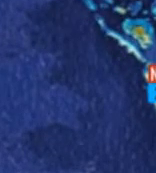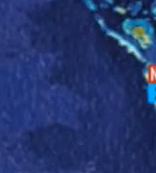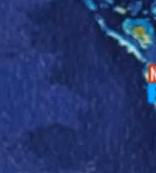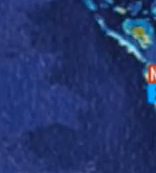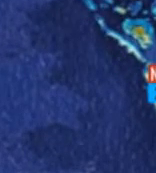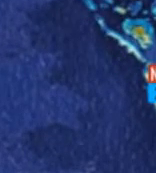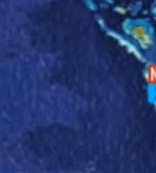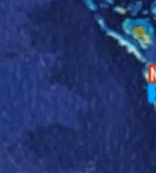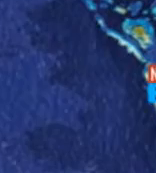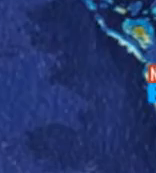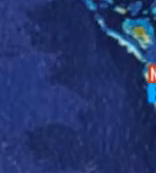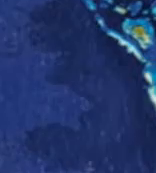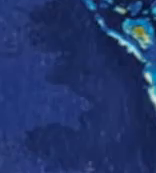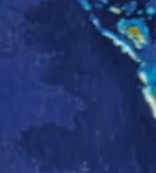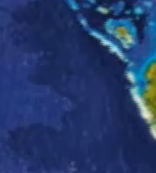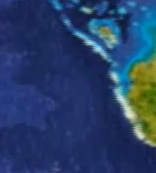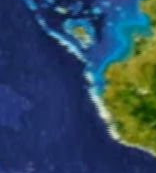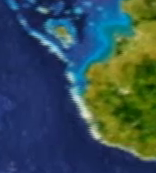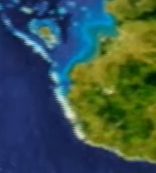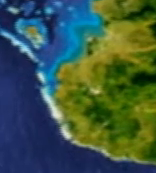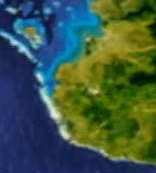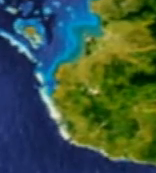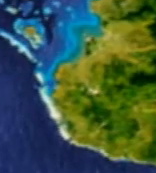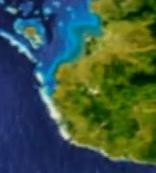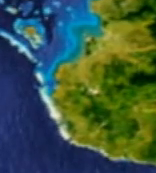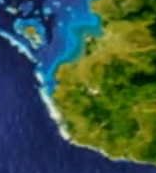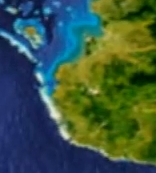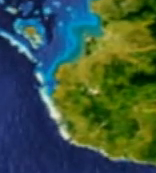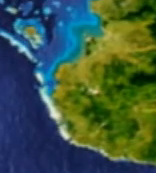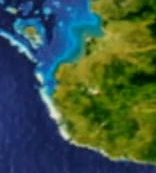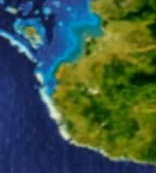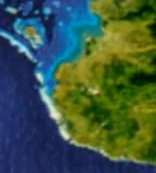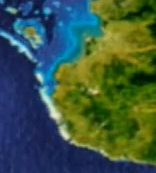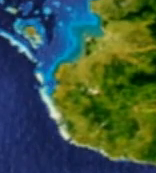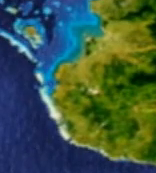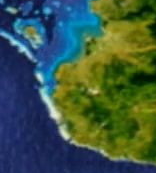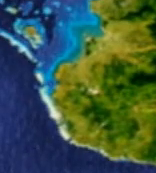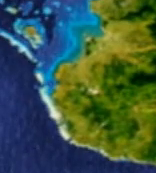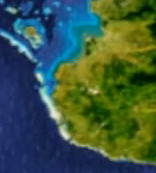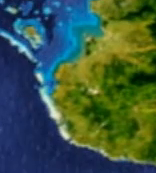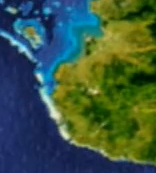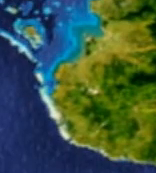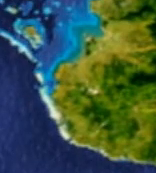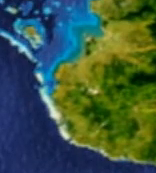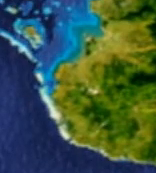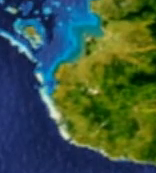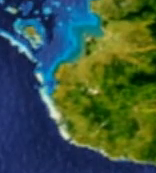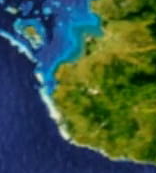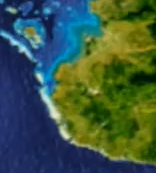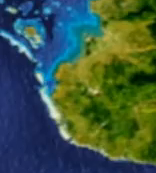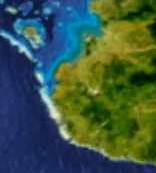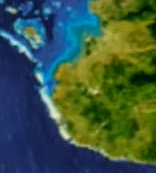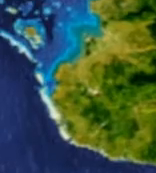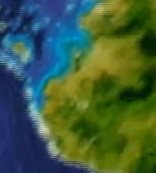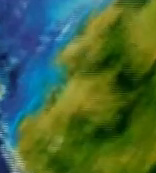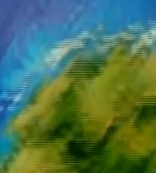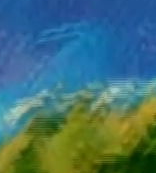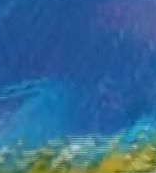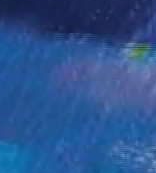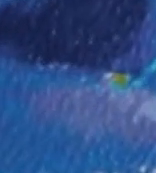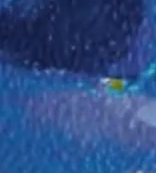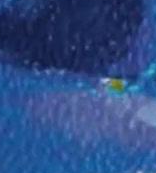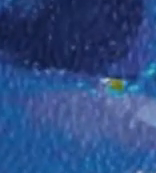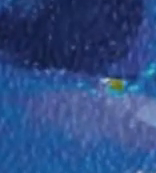occasional brief showers. From Pacific Harbor to Suvah, early morning cloudiness and light rain gave way to a generally sunny afternoon.